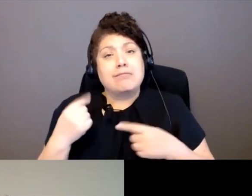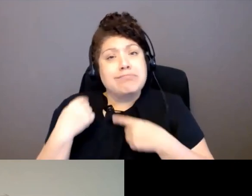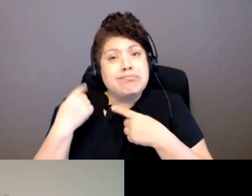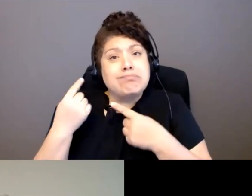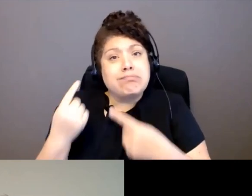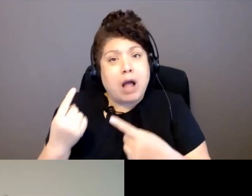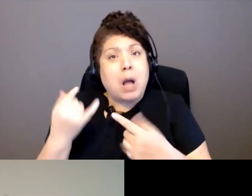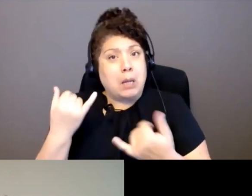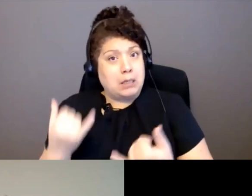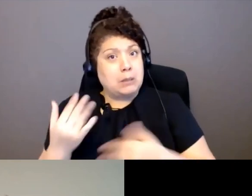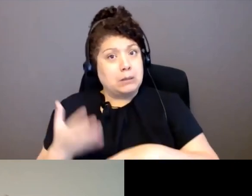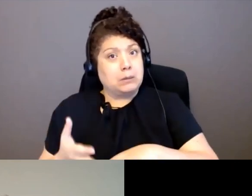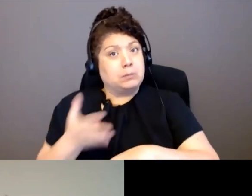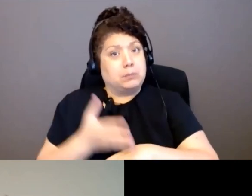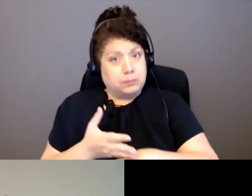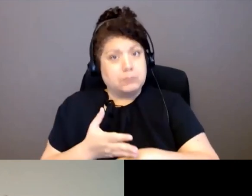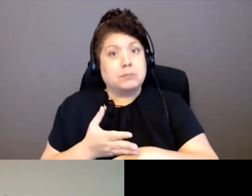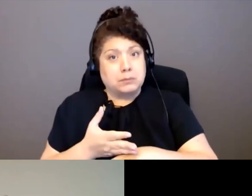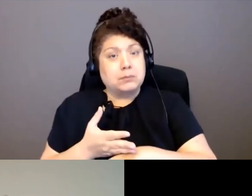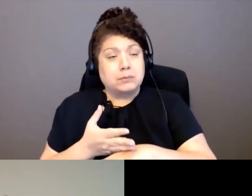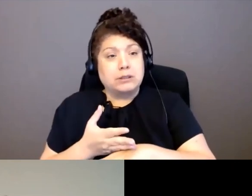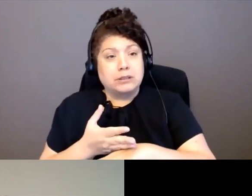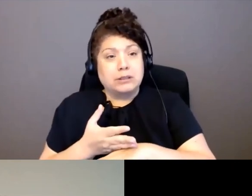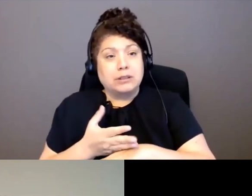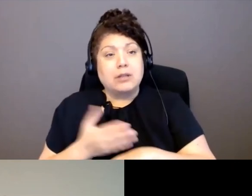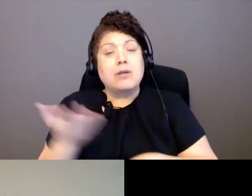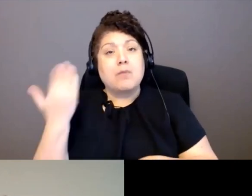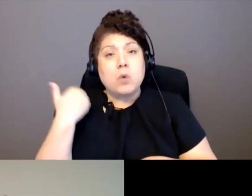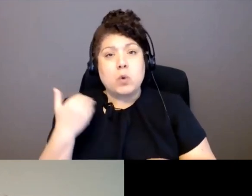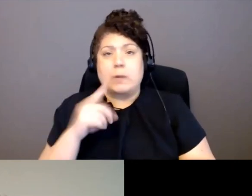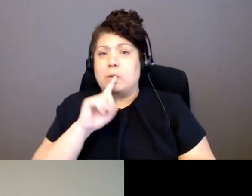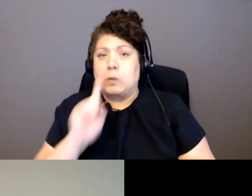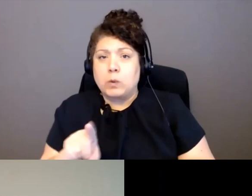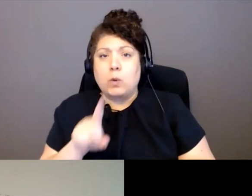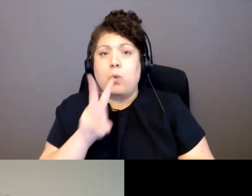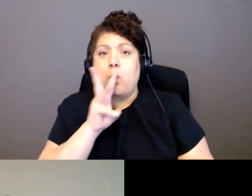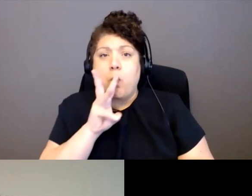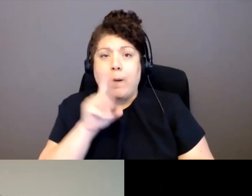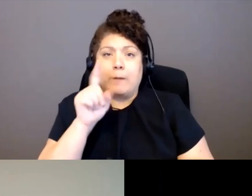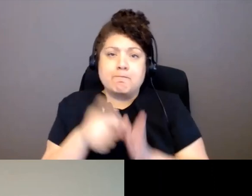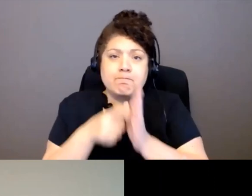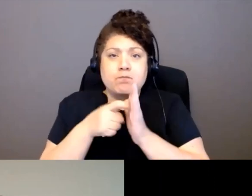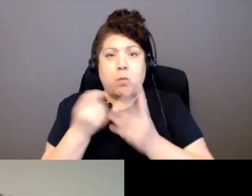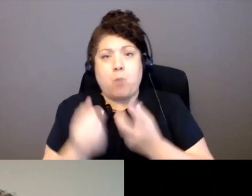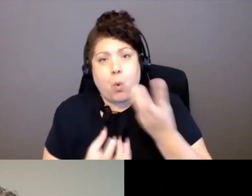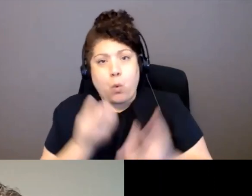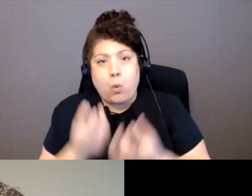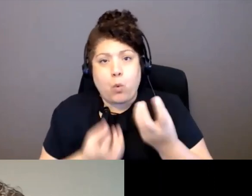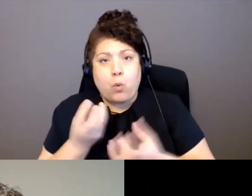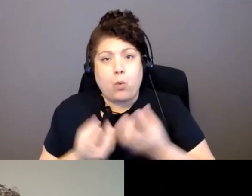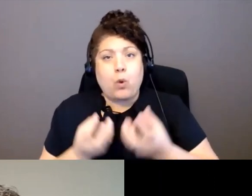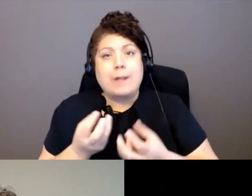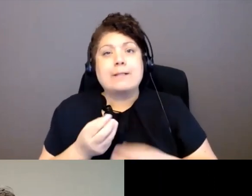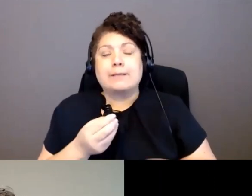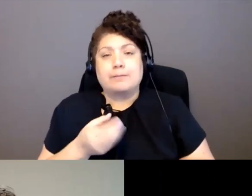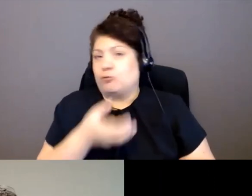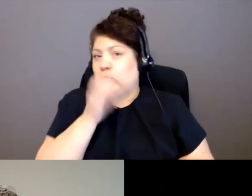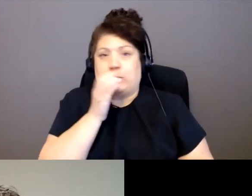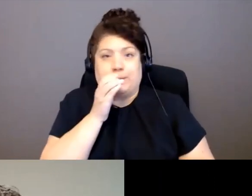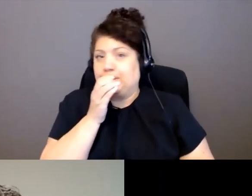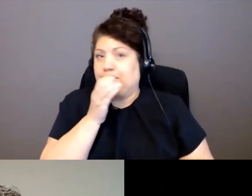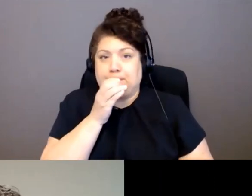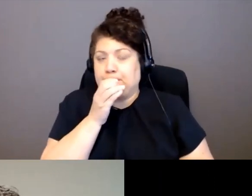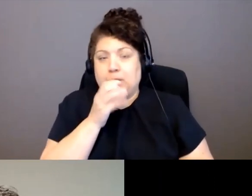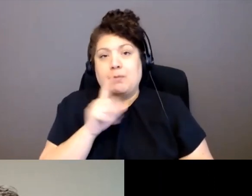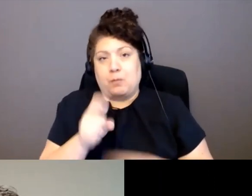were on the water boil, being aware, like